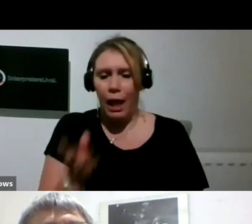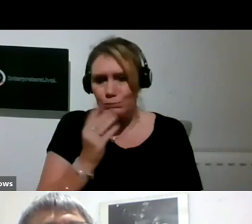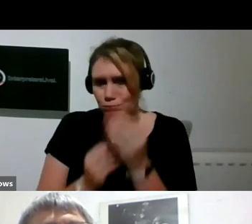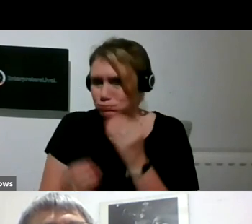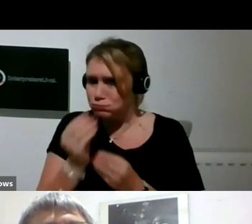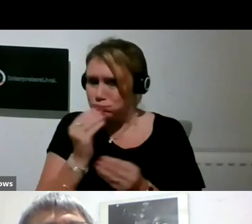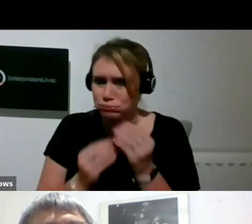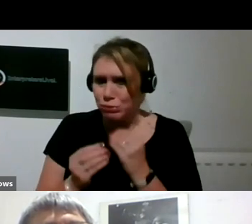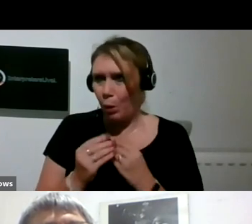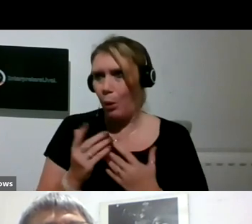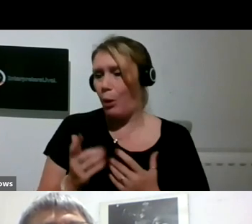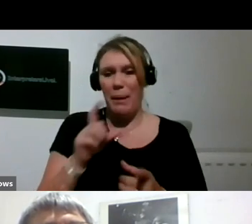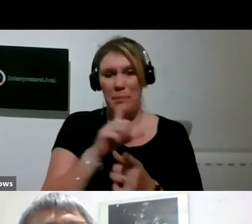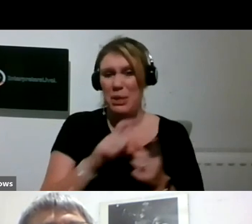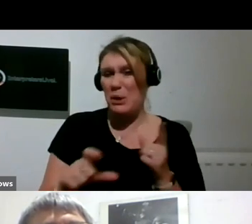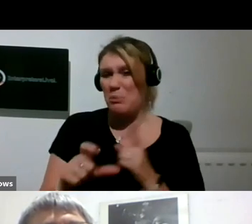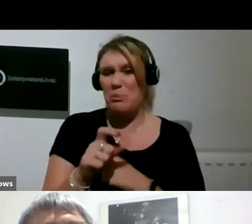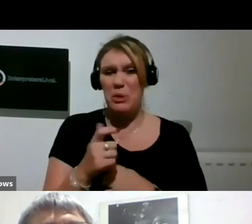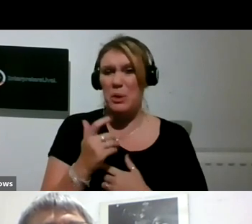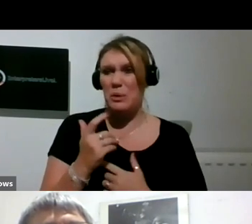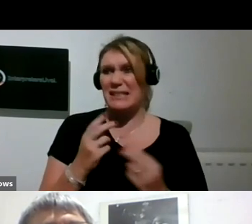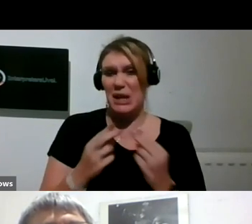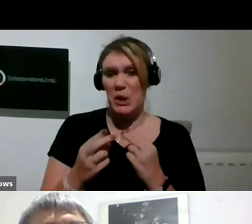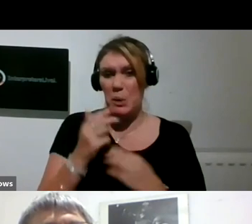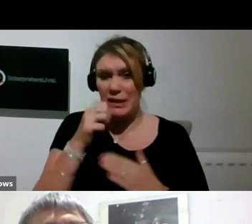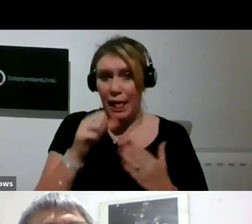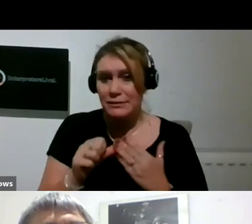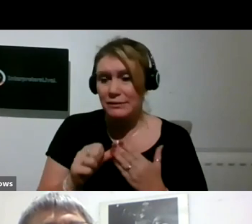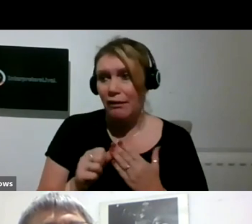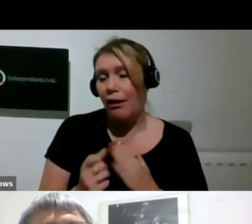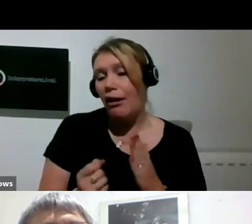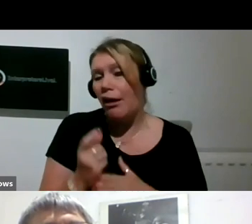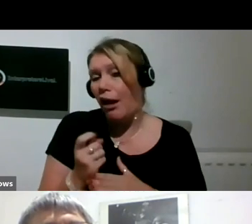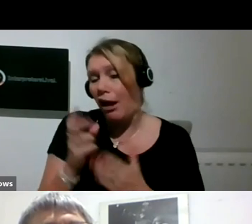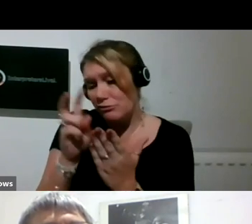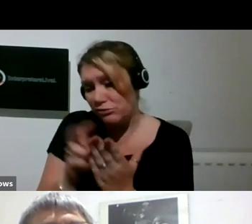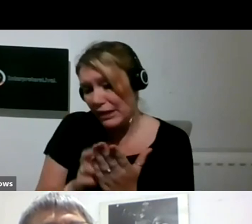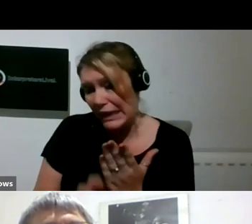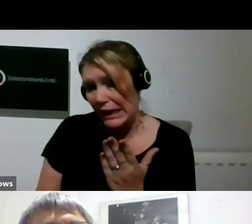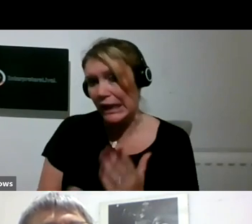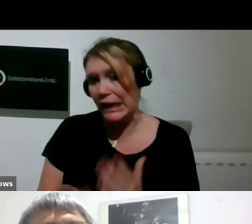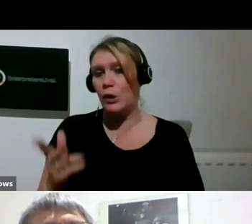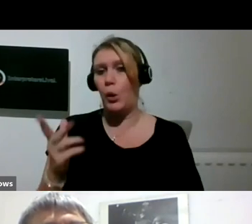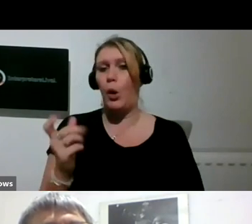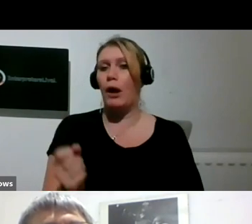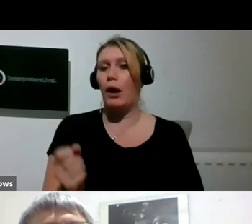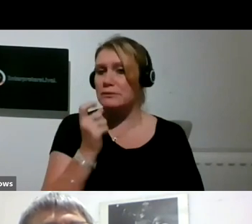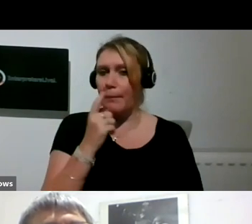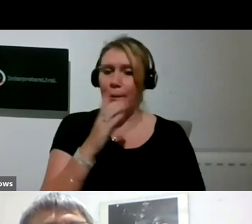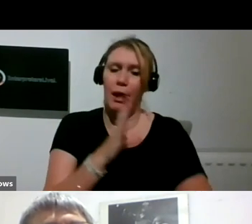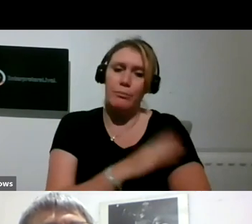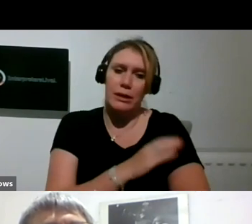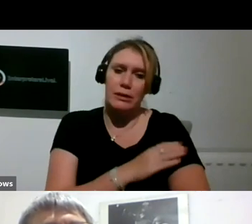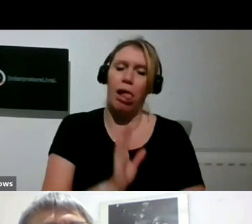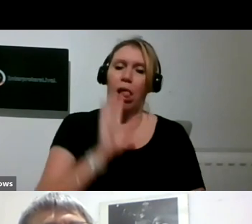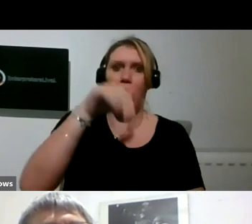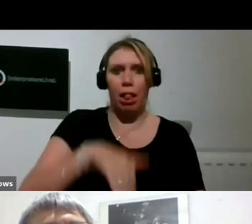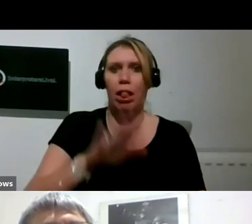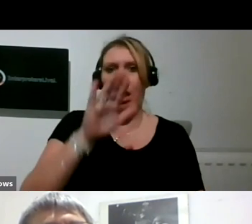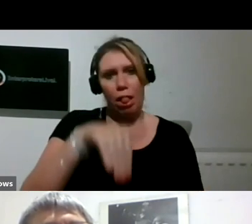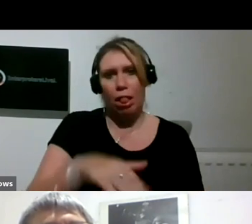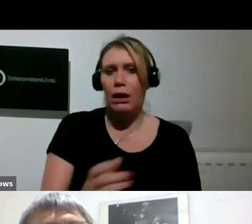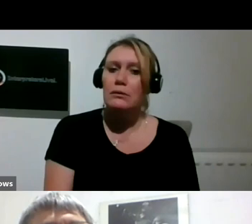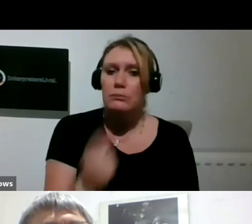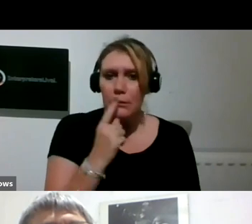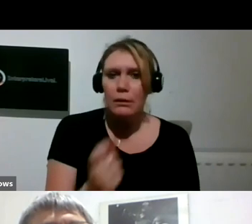community newsletter that's come through, we keep taking our tablets for high blood pressure as our doses go up and down. And it was, you know, it was just